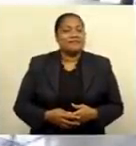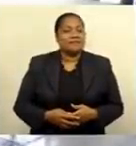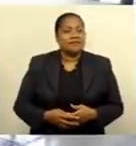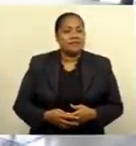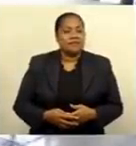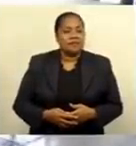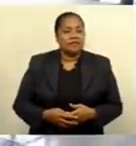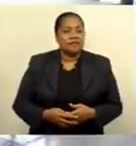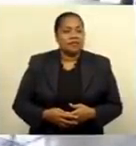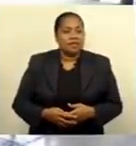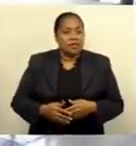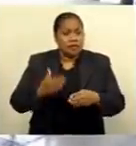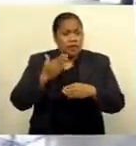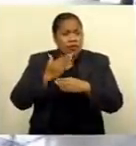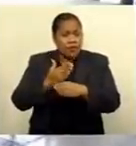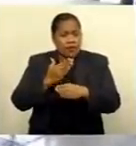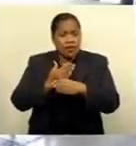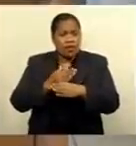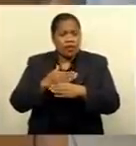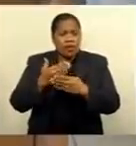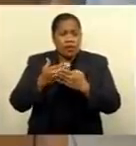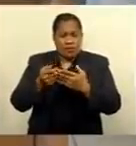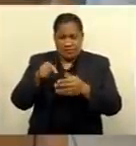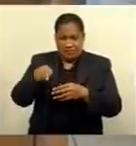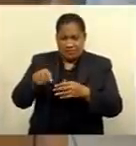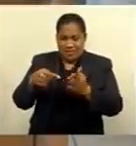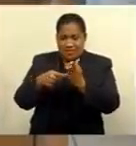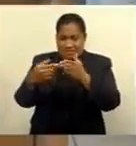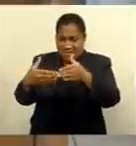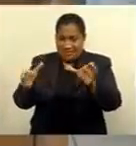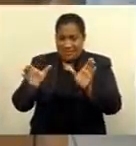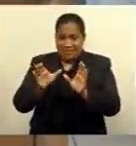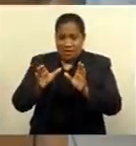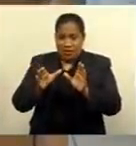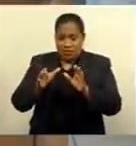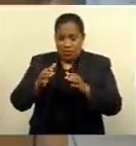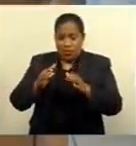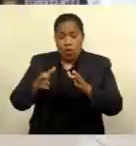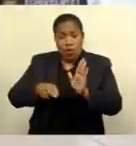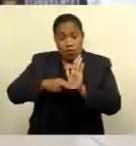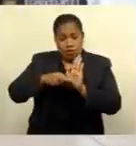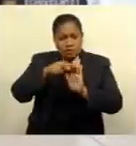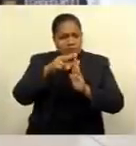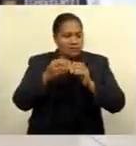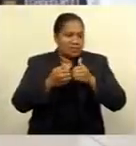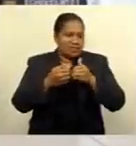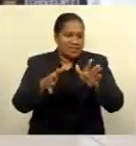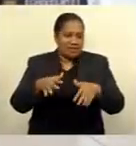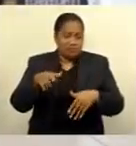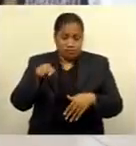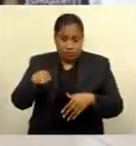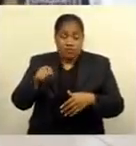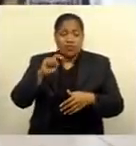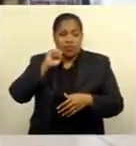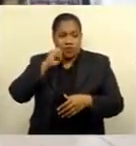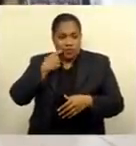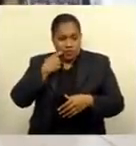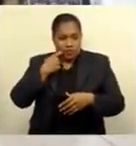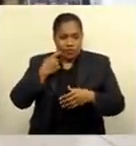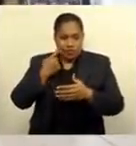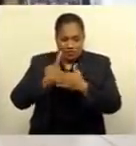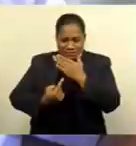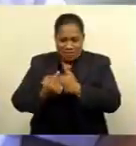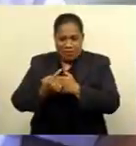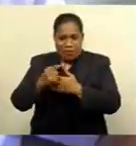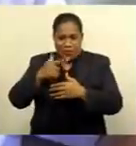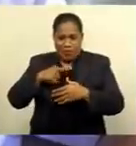Promotional work on the Love Our Locals campaign for Tano hotels has started and will intensify when borders are actually open. As